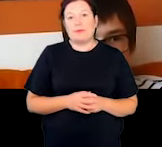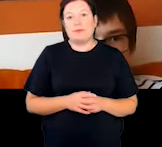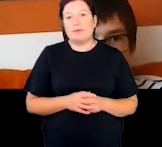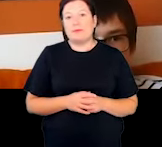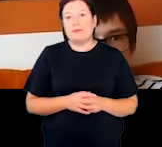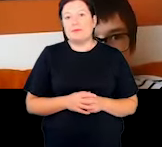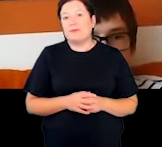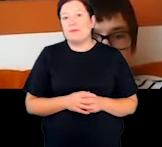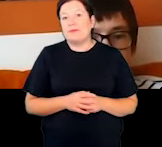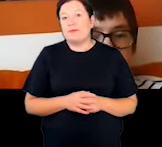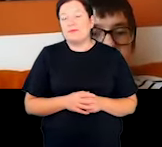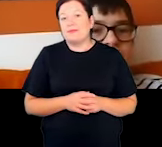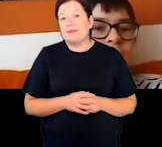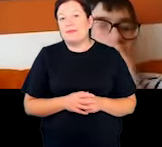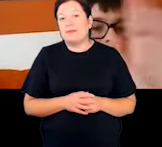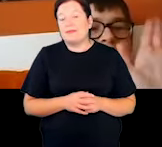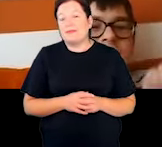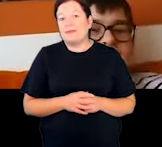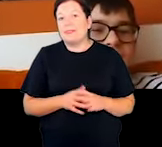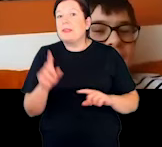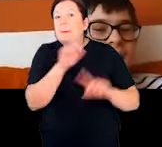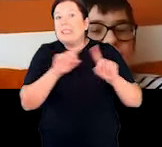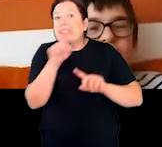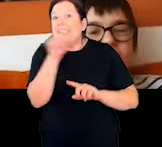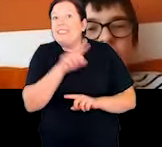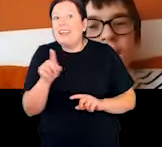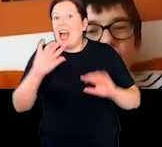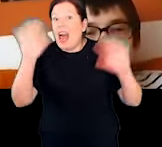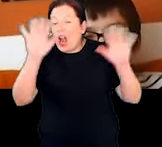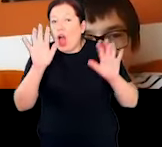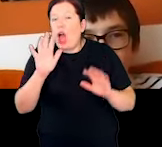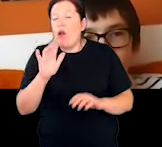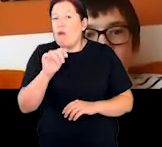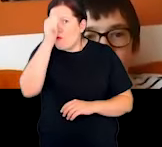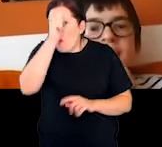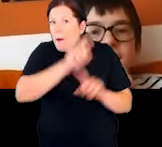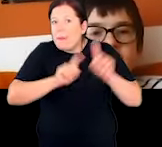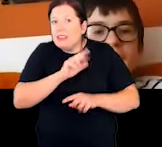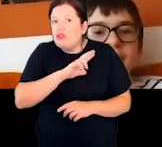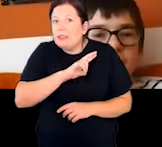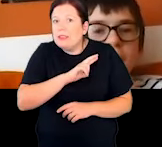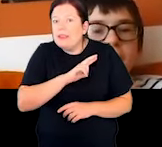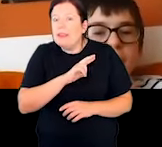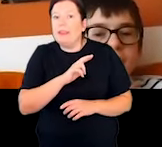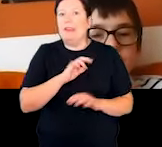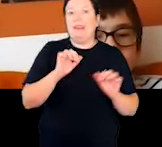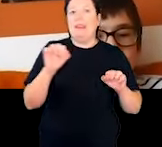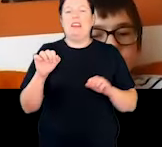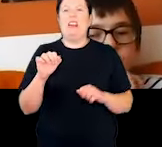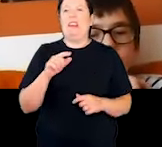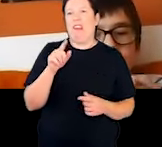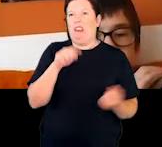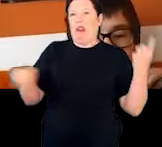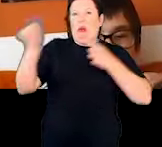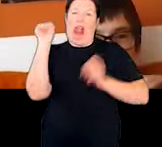Hello, everyone. Do you all know why you're here? Yeah, you're all gonna be horrible